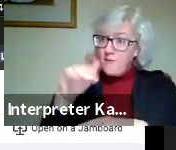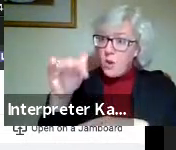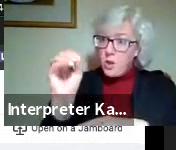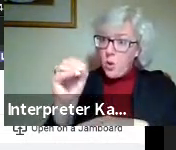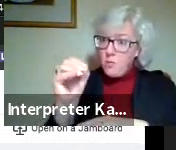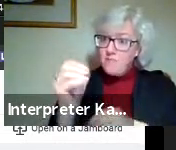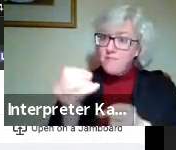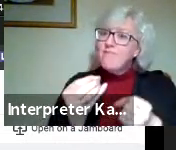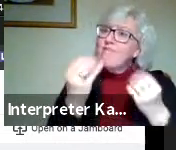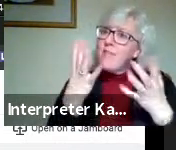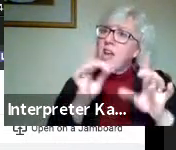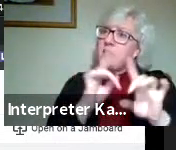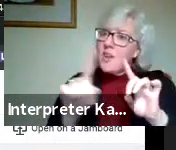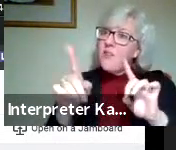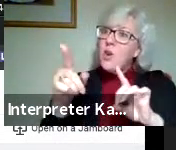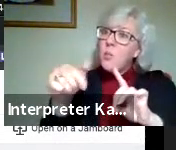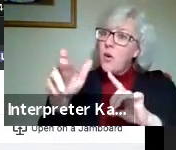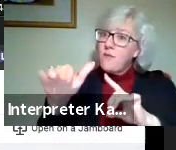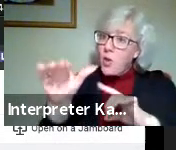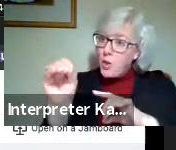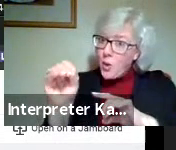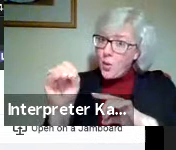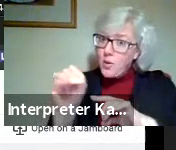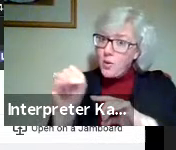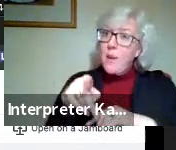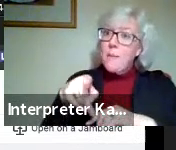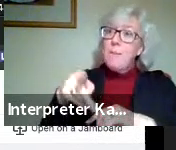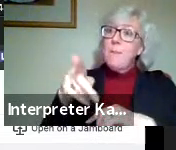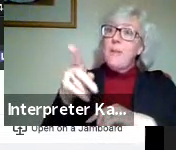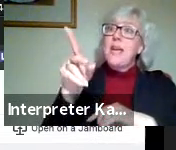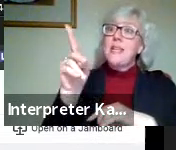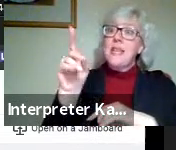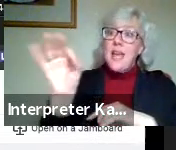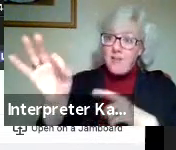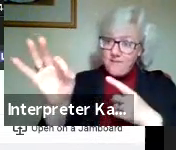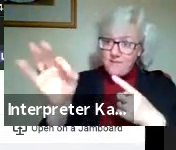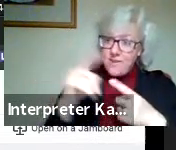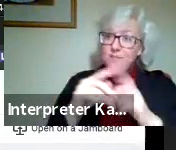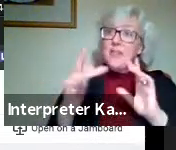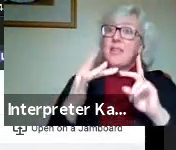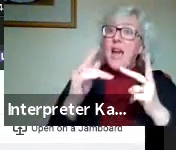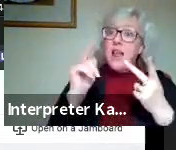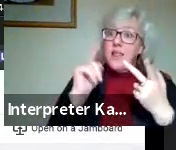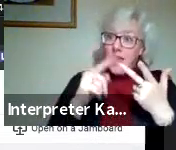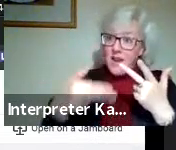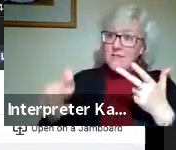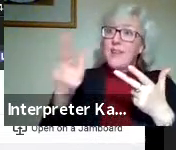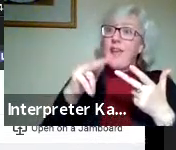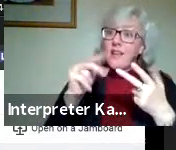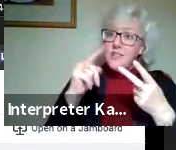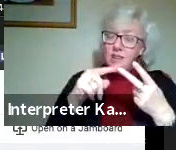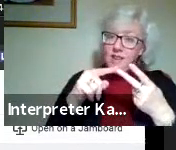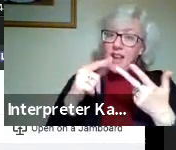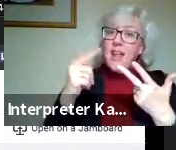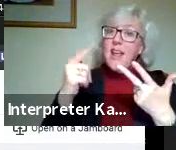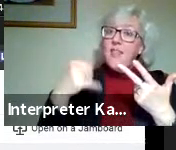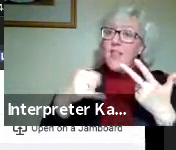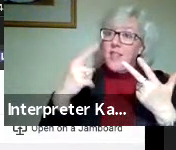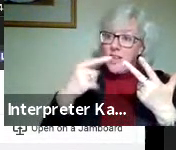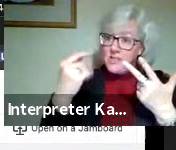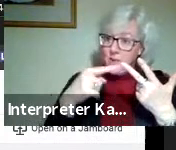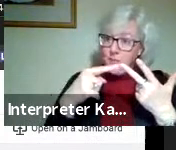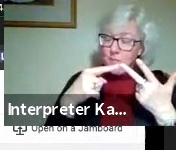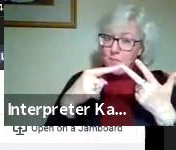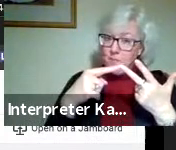So there's a number of portfolios. We have a PDF portfolio, of course, the online Behance portfolio. And then also